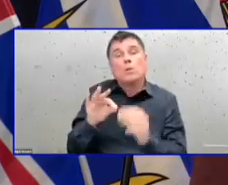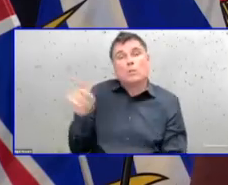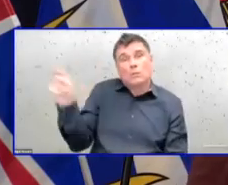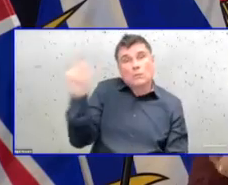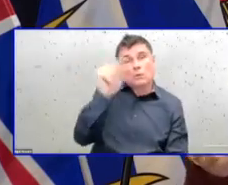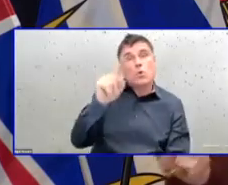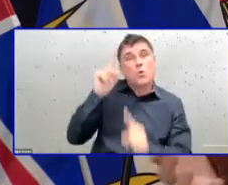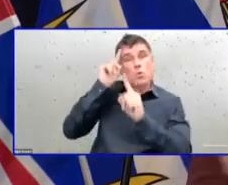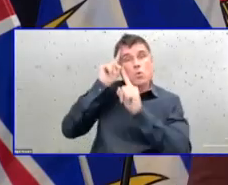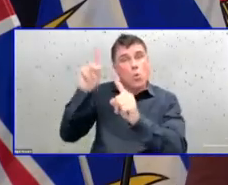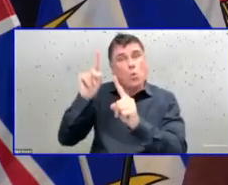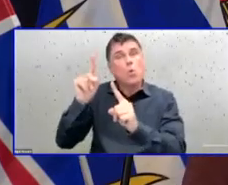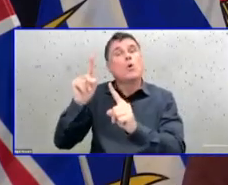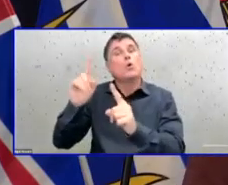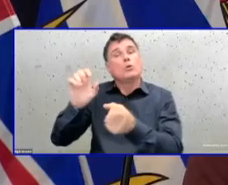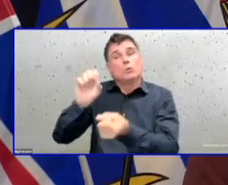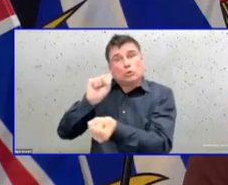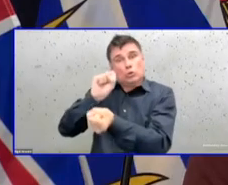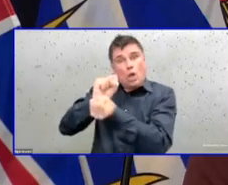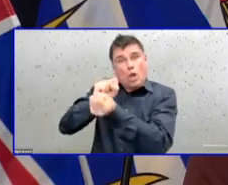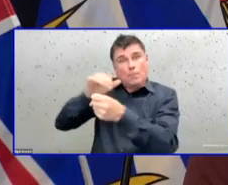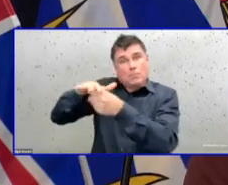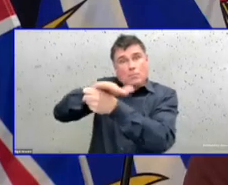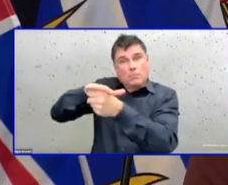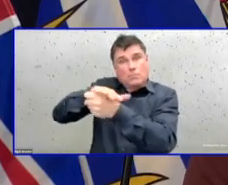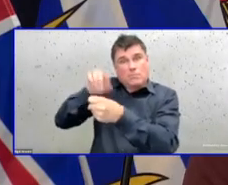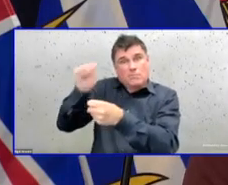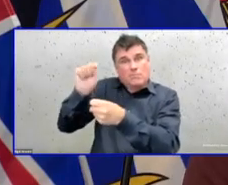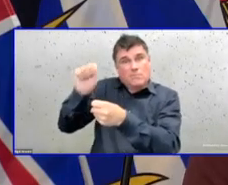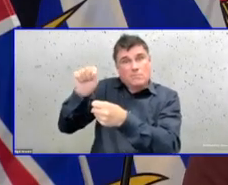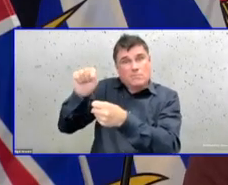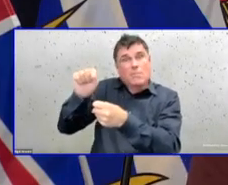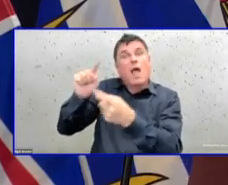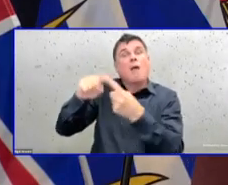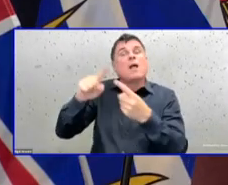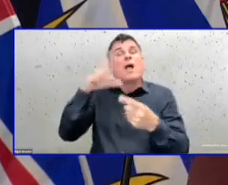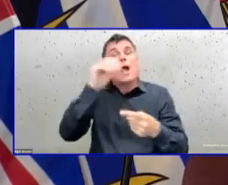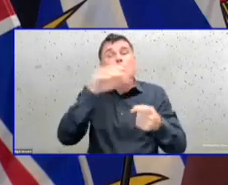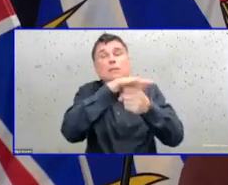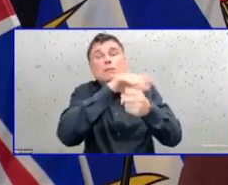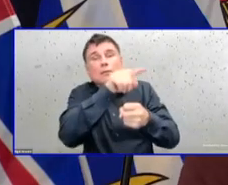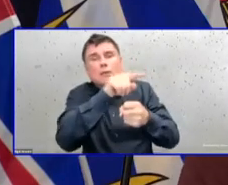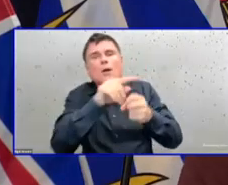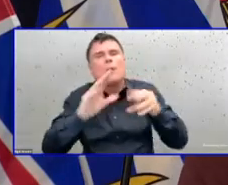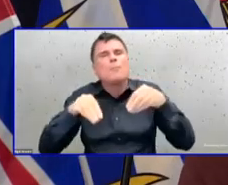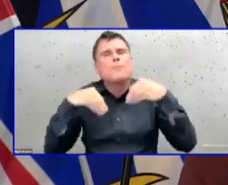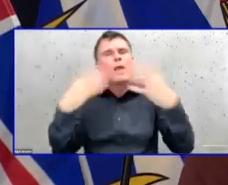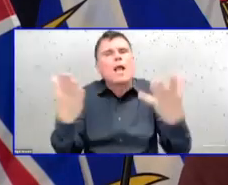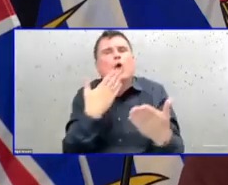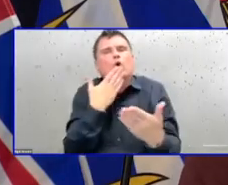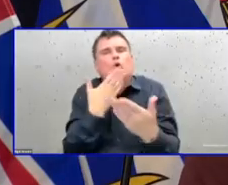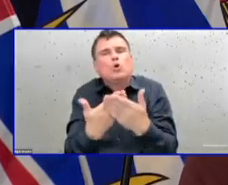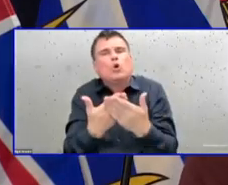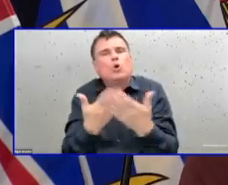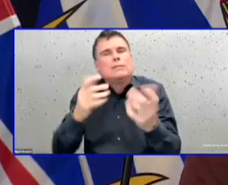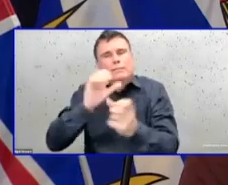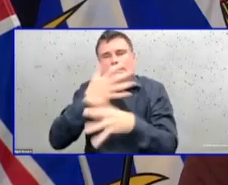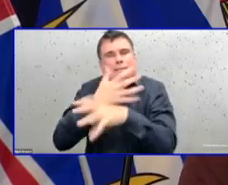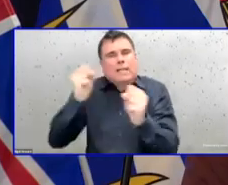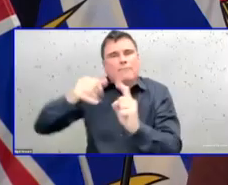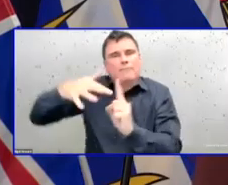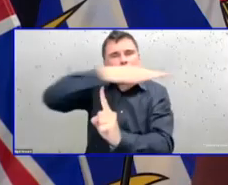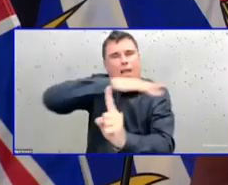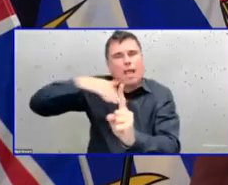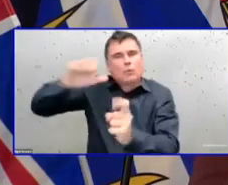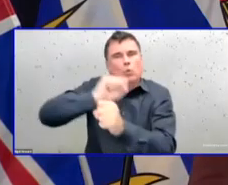how do they best have a safe environment for employees. And in this case, that's the school districts who are the employers.